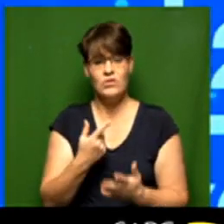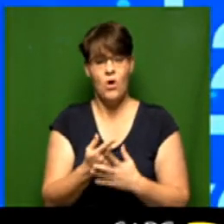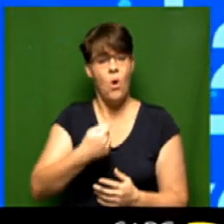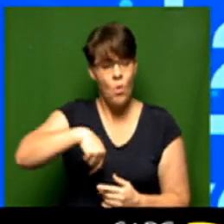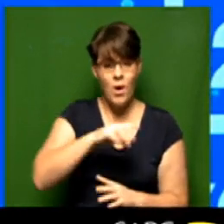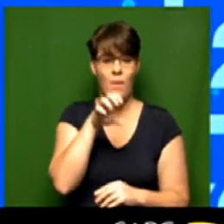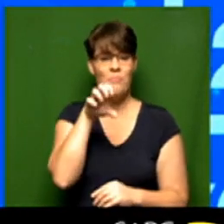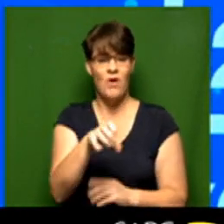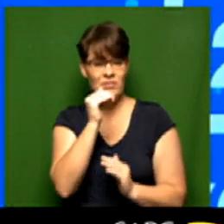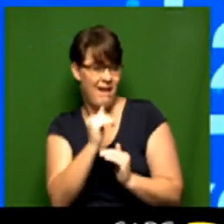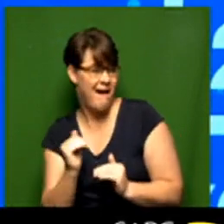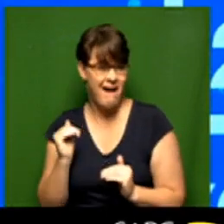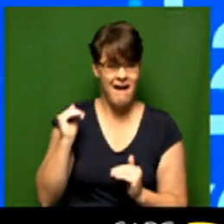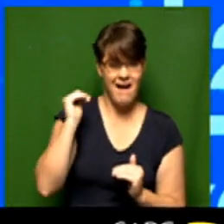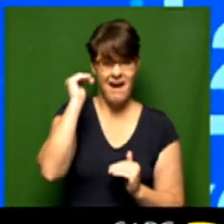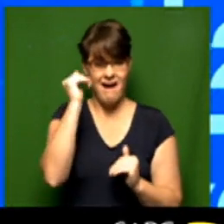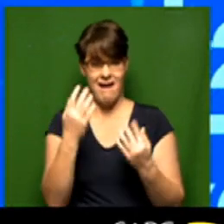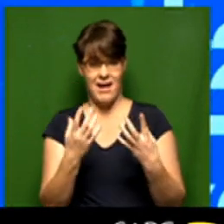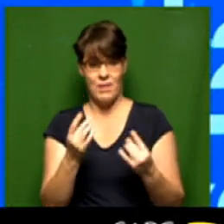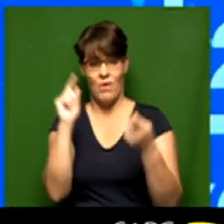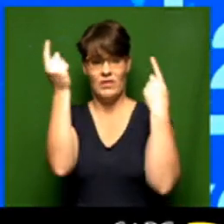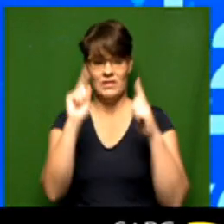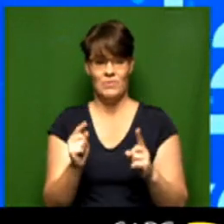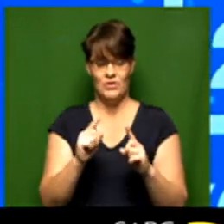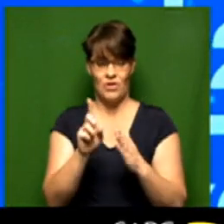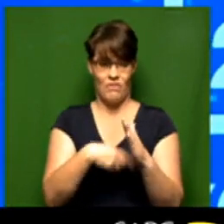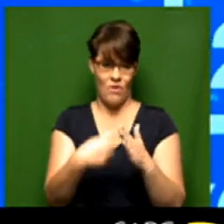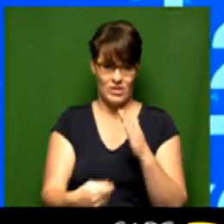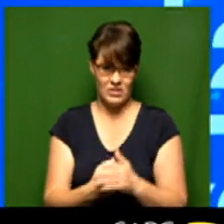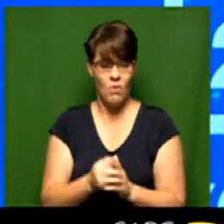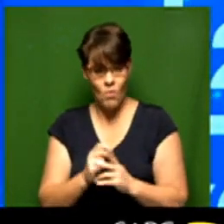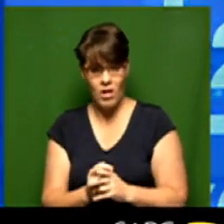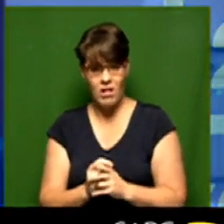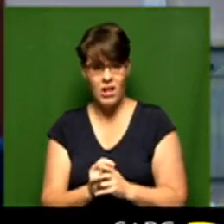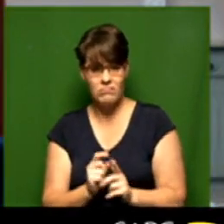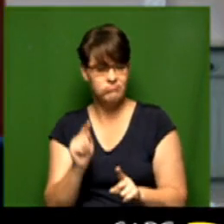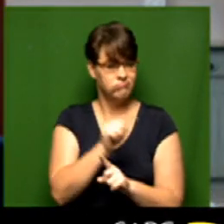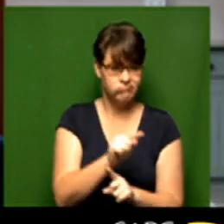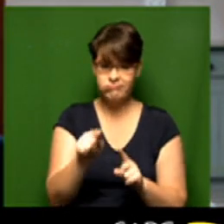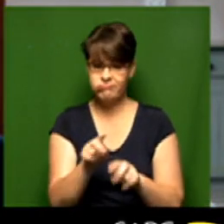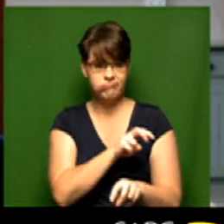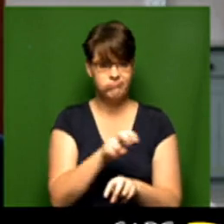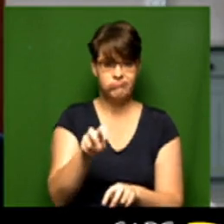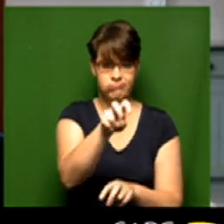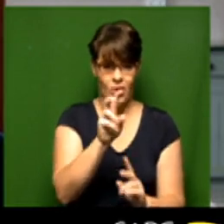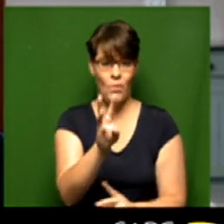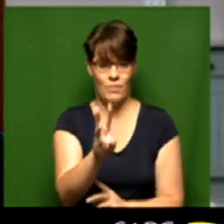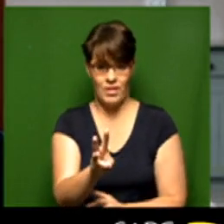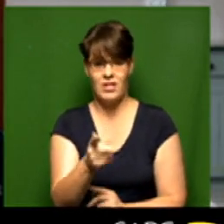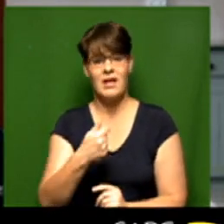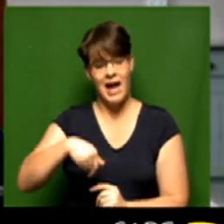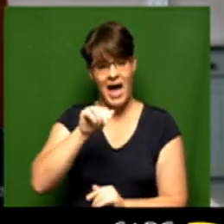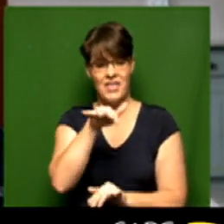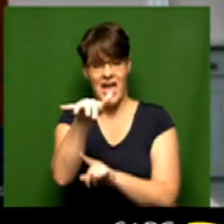are the province with the highest number of special votes so we're going to be criss-crossing the metro and I'm sure my colleagues in the other